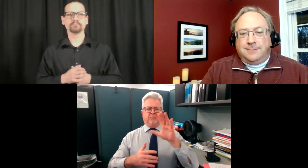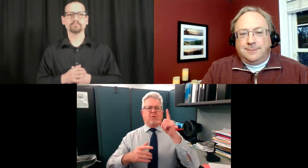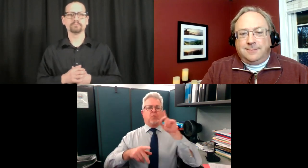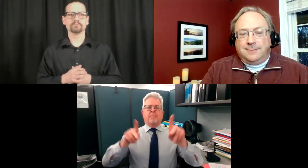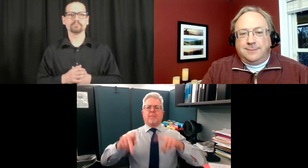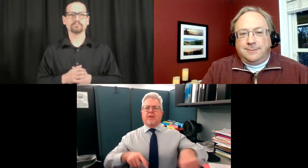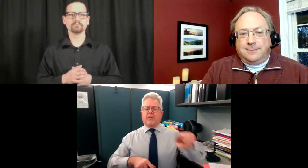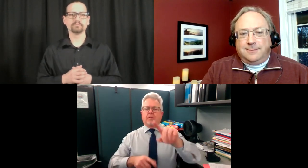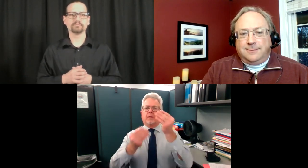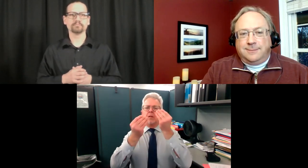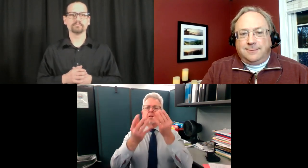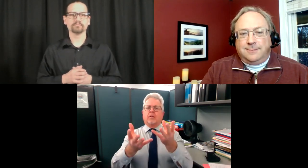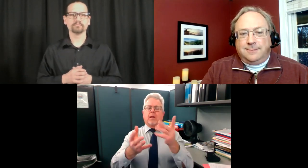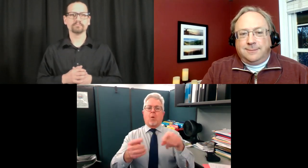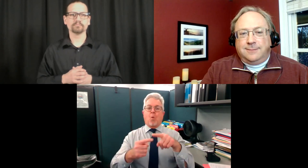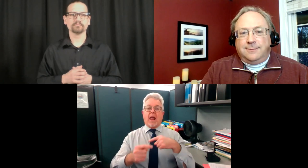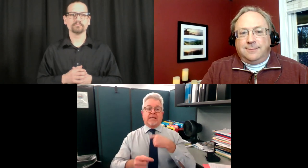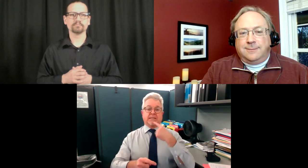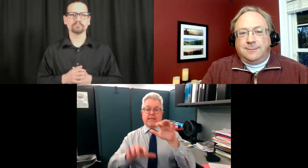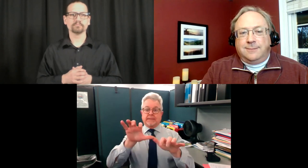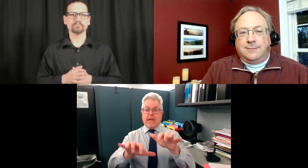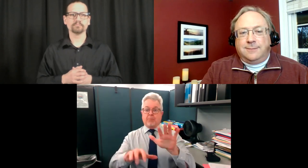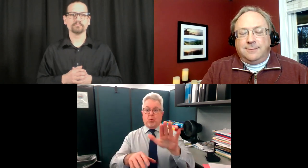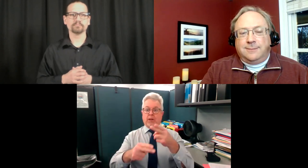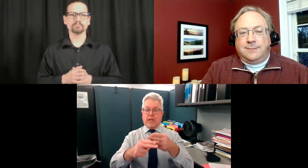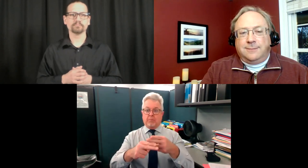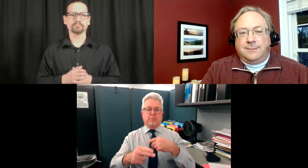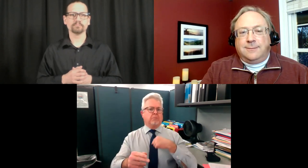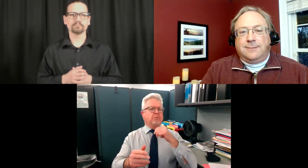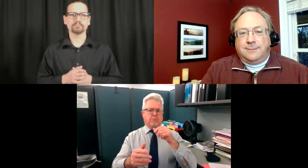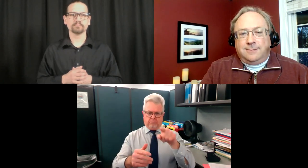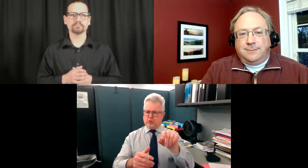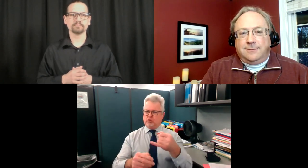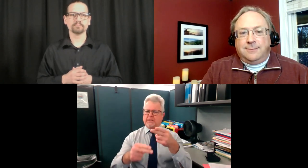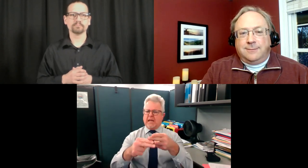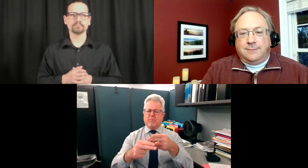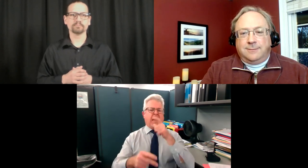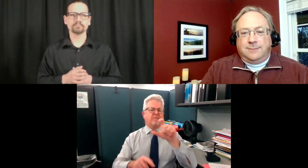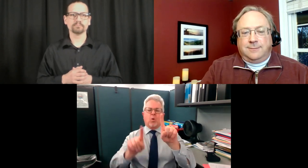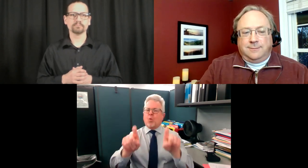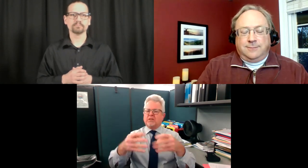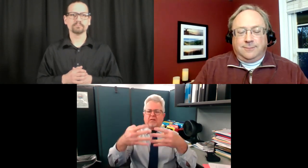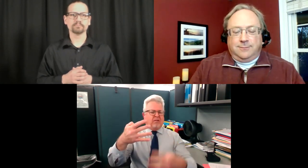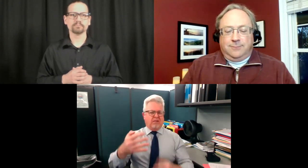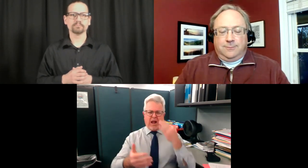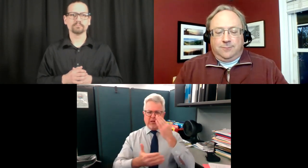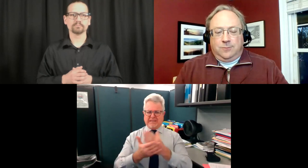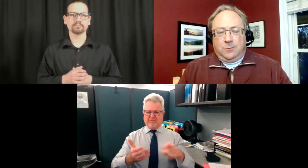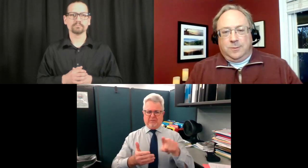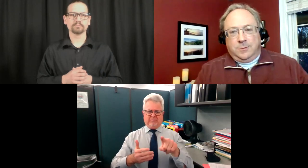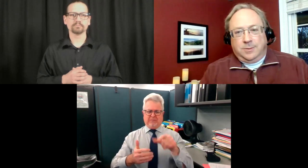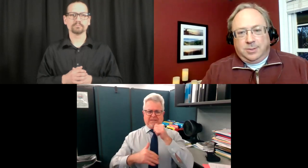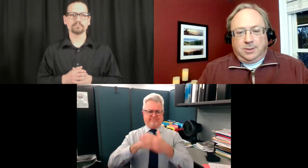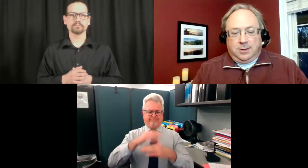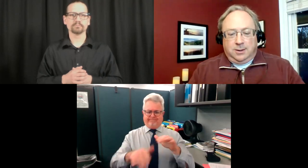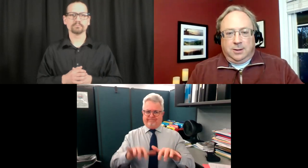Okay. This is Mike Baer speaking, and I want to just address something to the rest of the audience out here. You don't really have